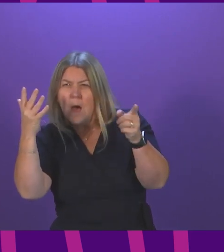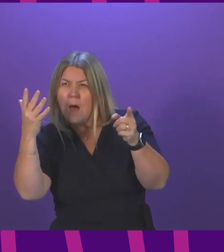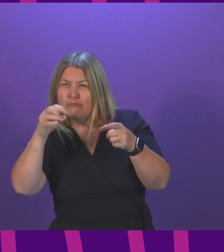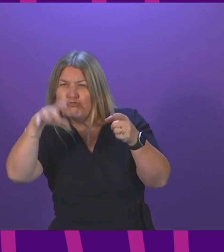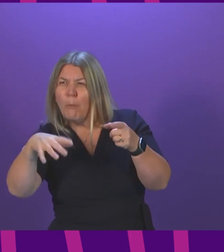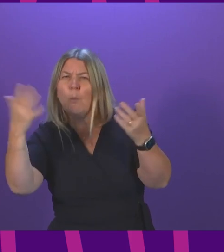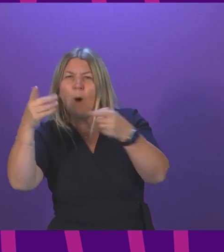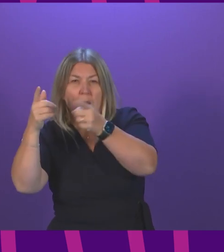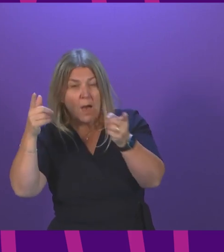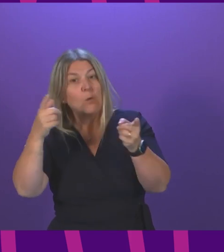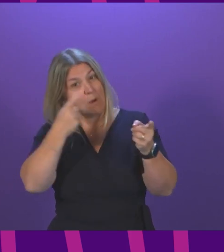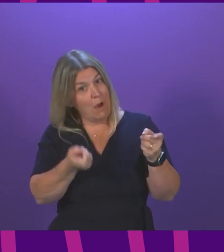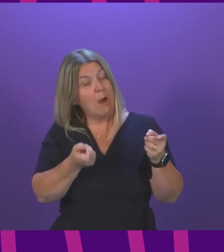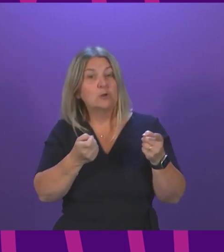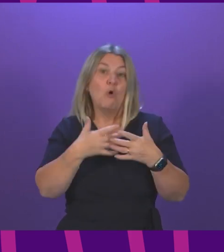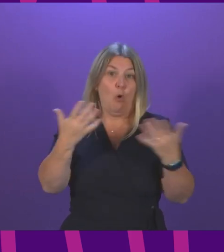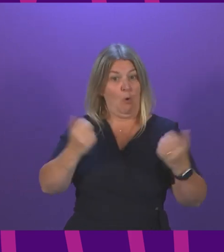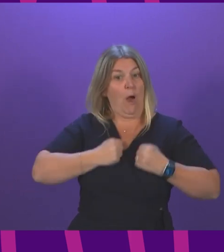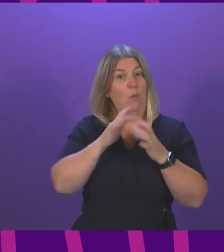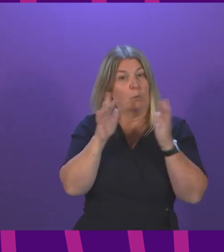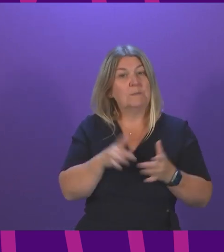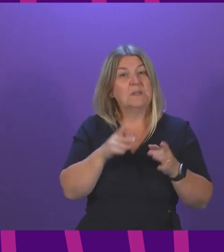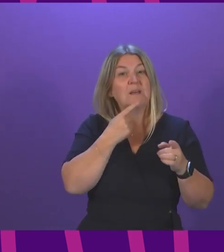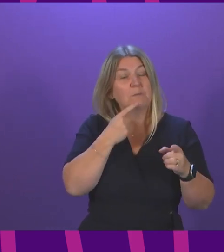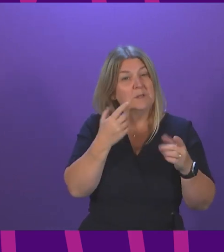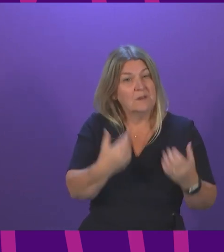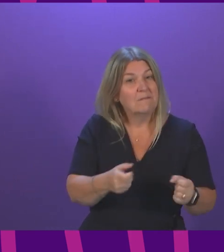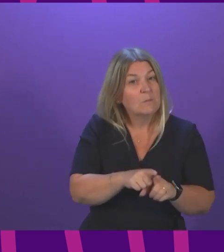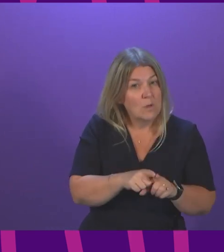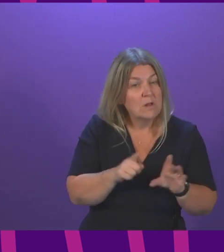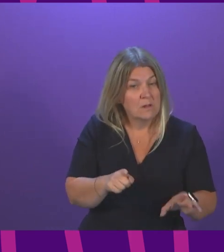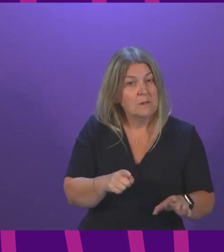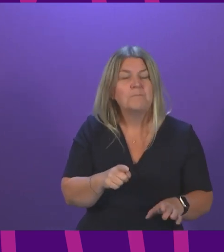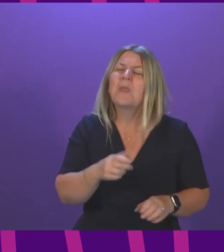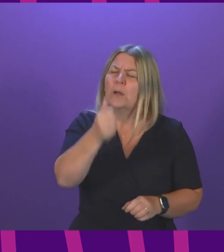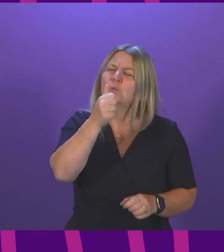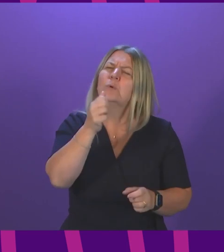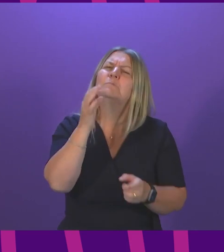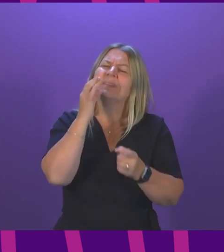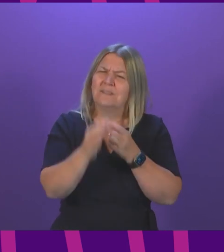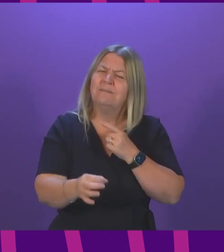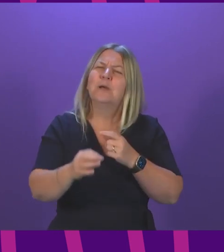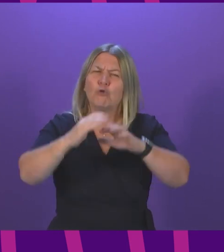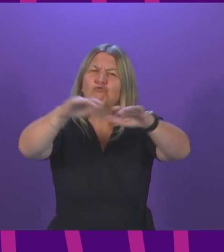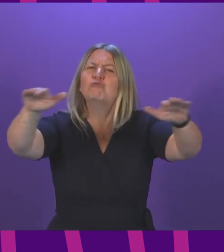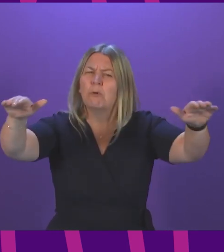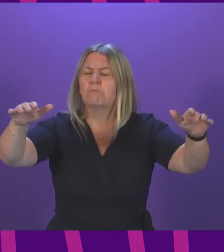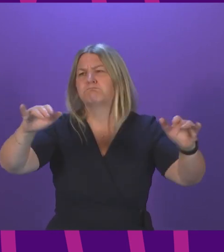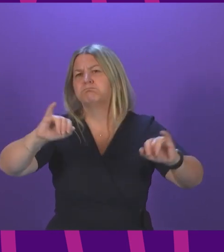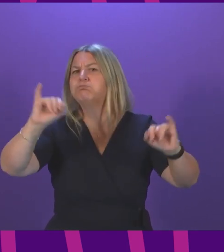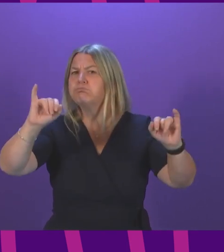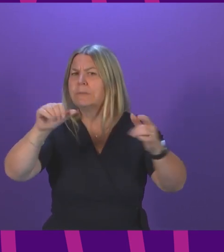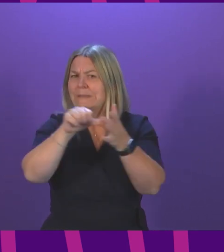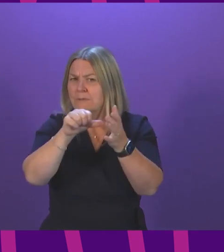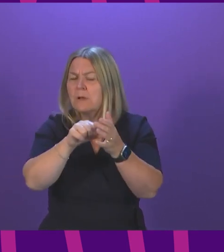drop-in clinic to you. I know this is a particular issue in rural areas, and what can seem